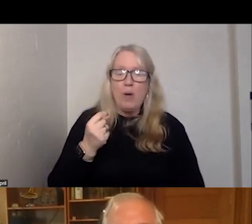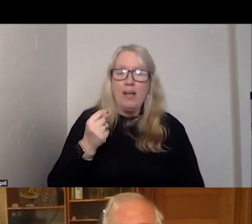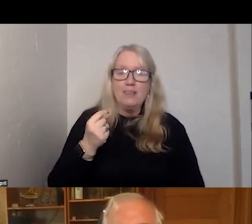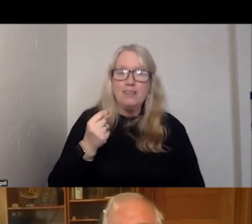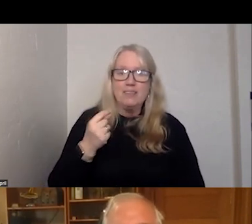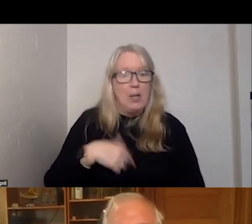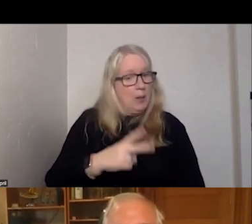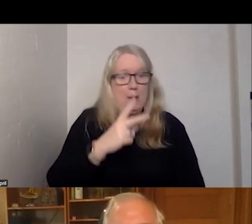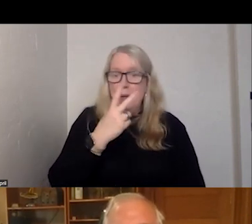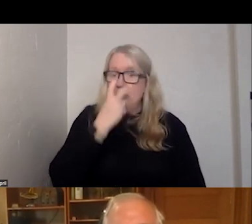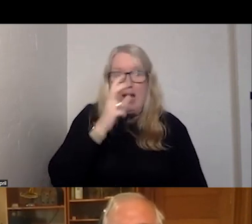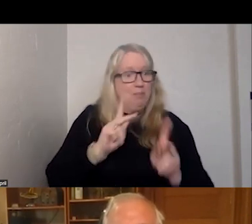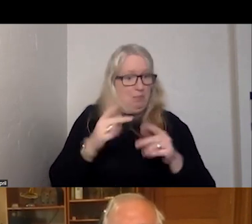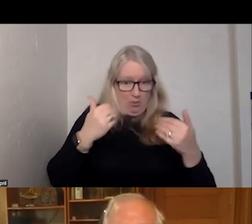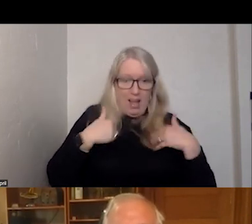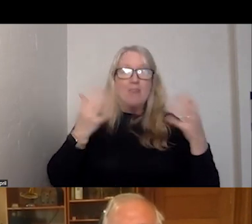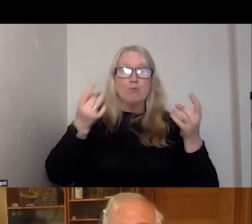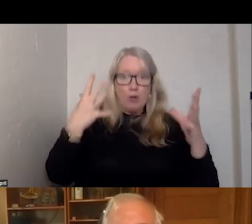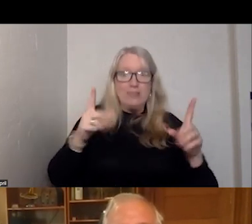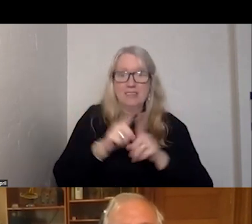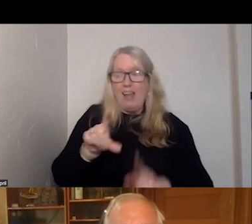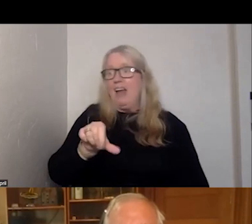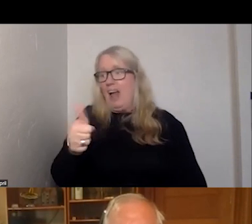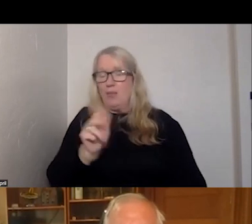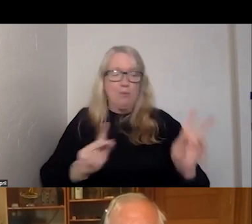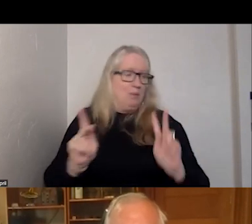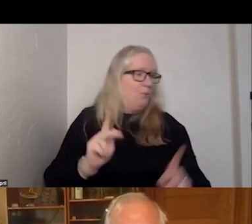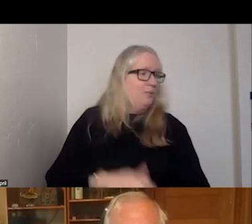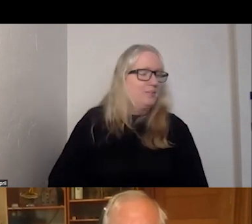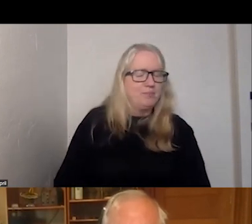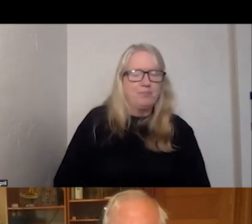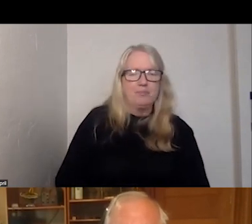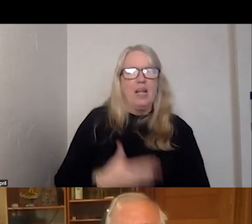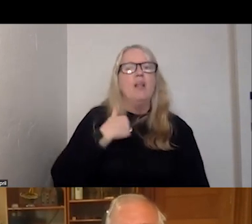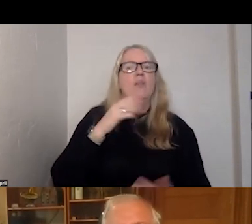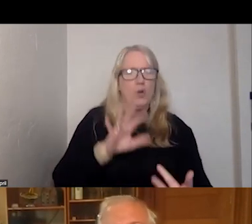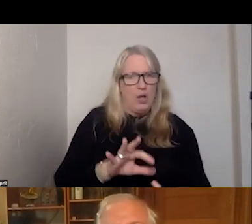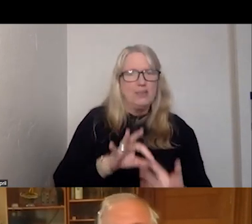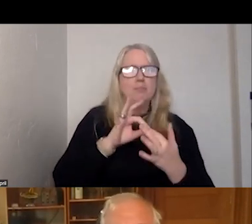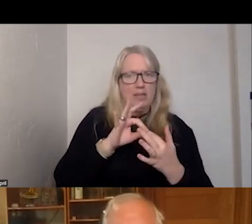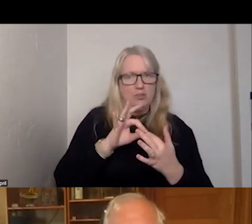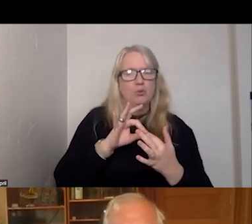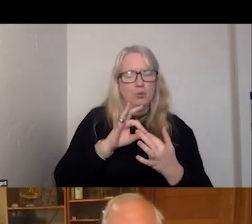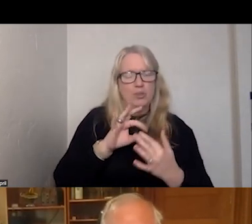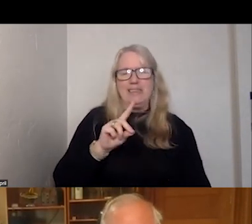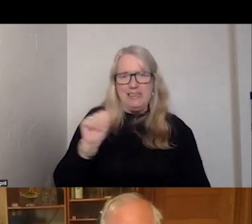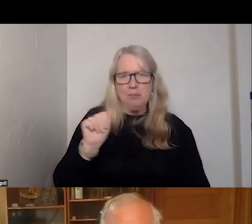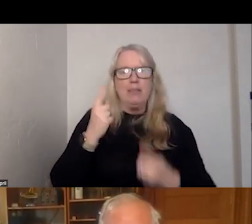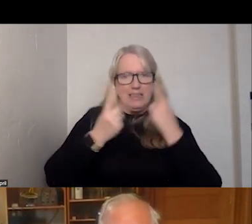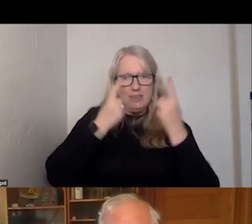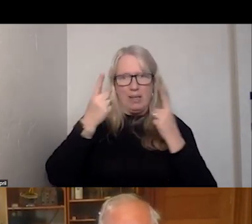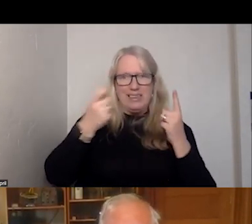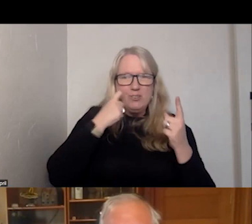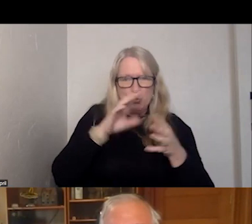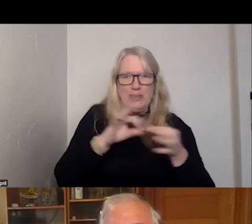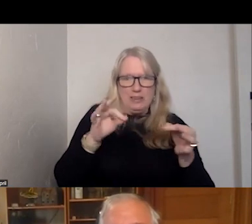have crises like anybody else. But there are some special disability considerations, as you just mentioned.